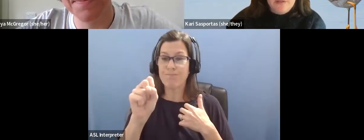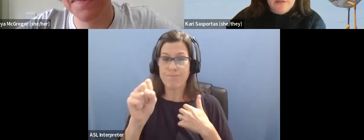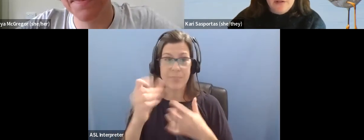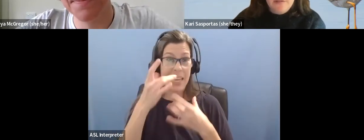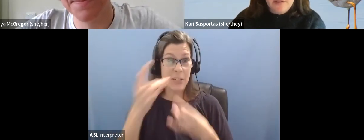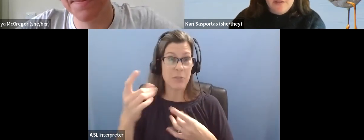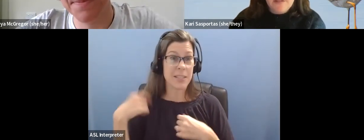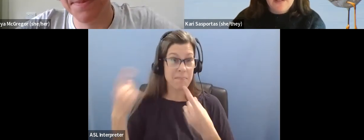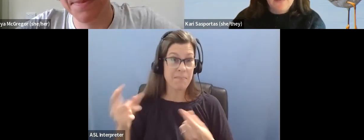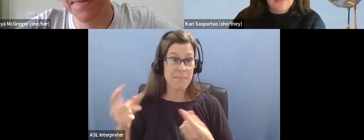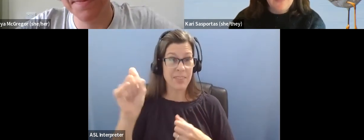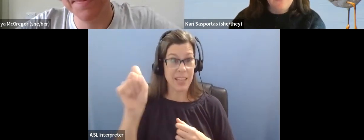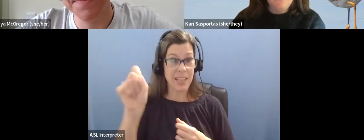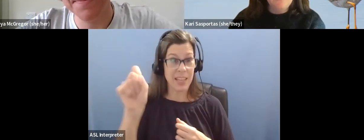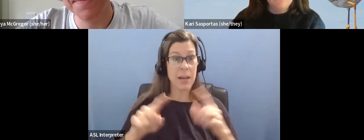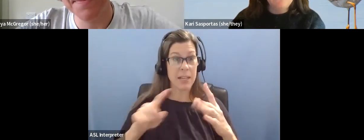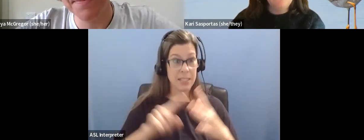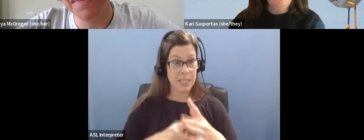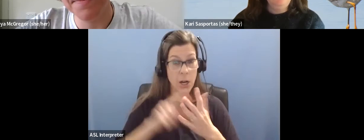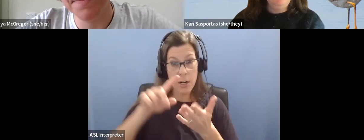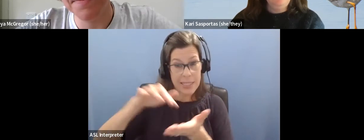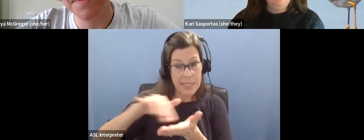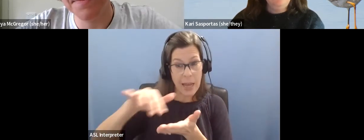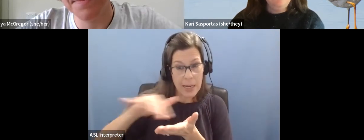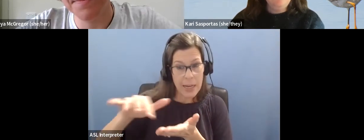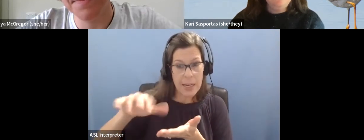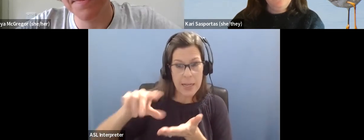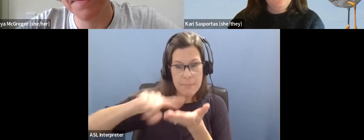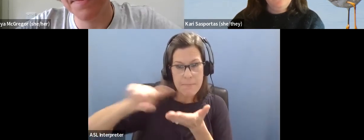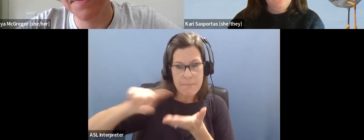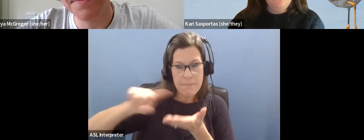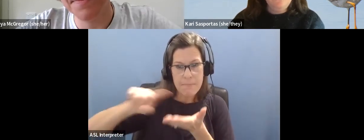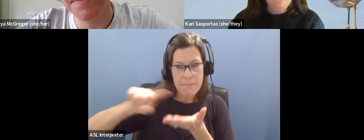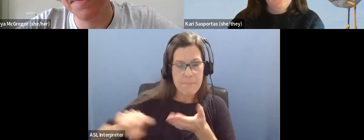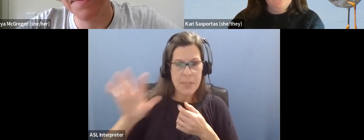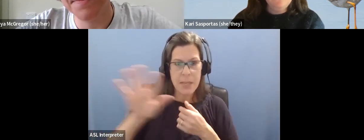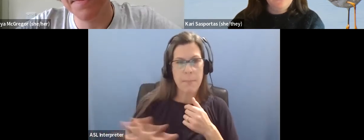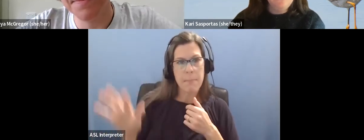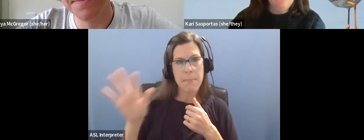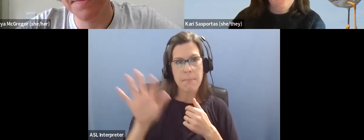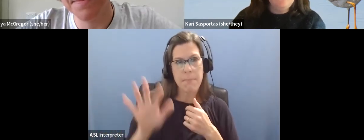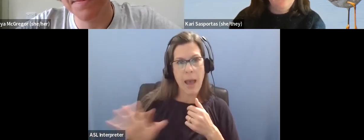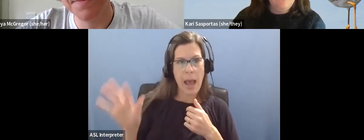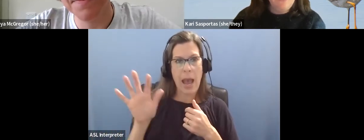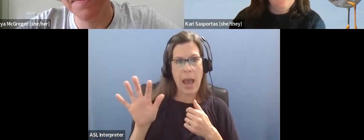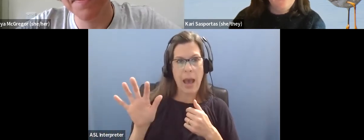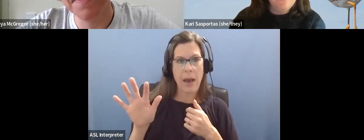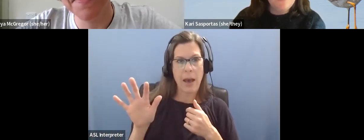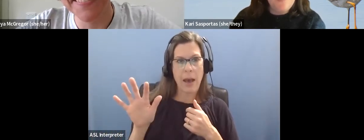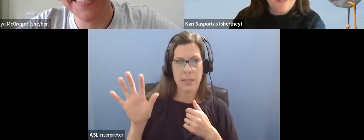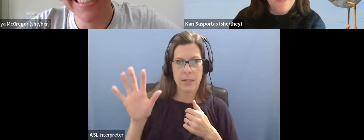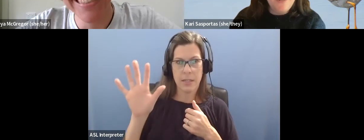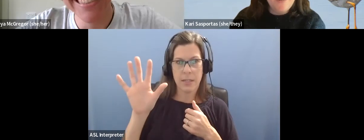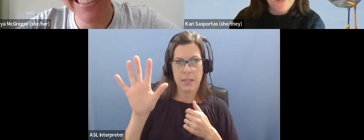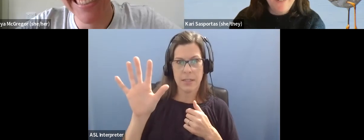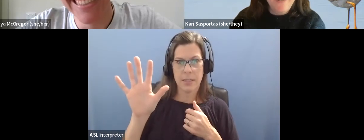I really started seriously looking at birds. I would say about, this is aging me, 25, 26,